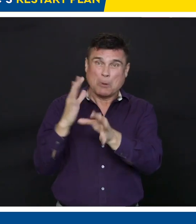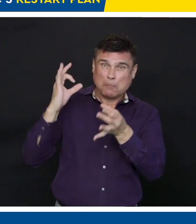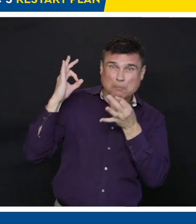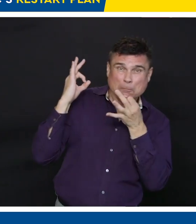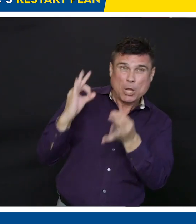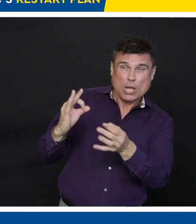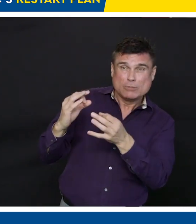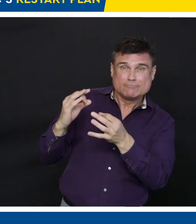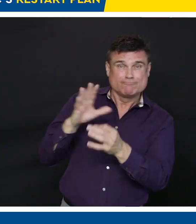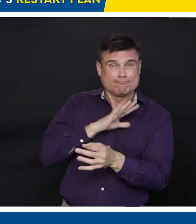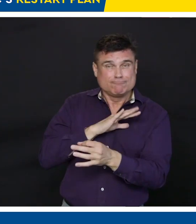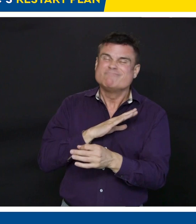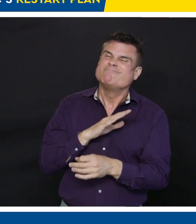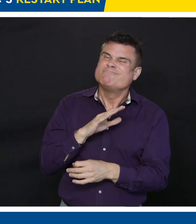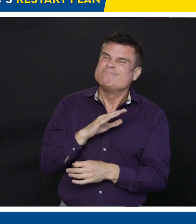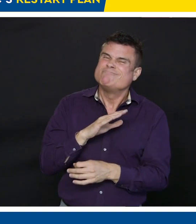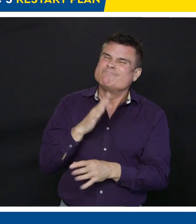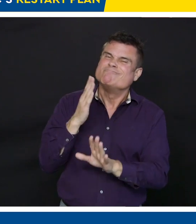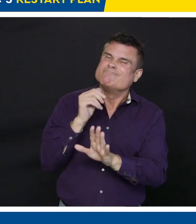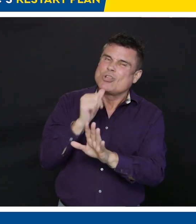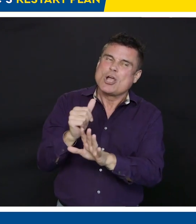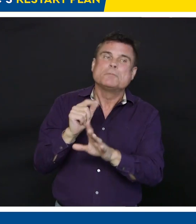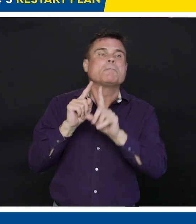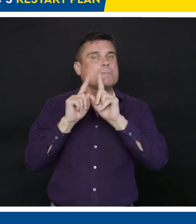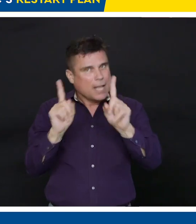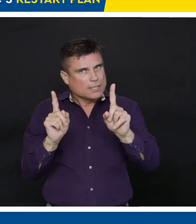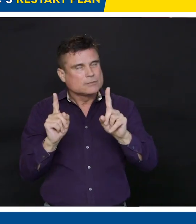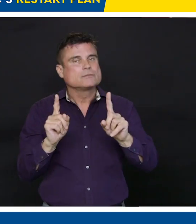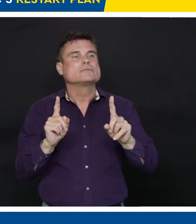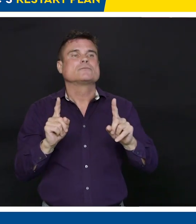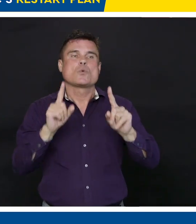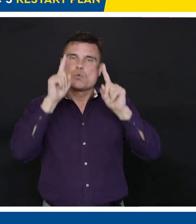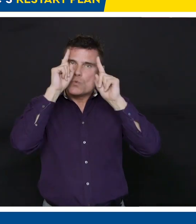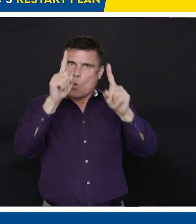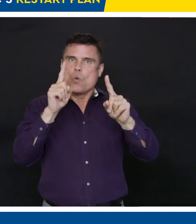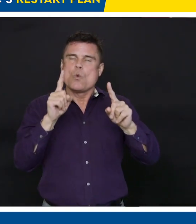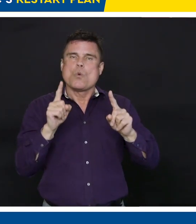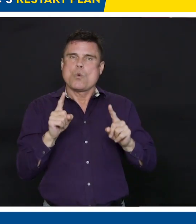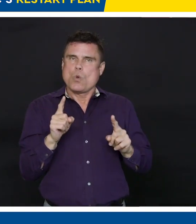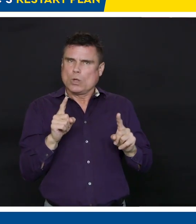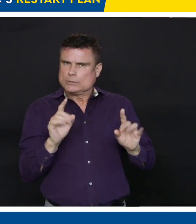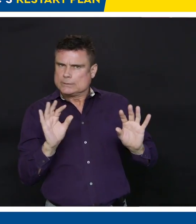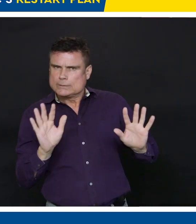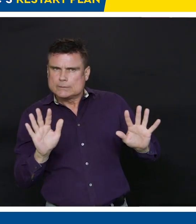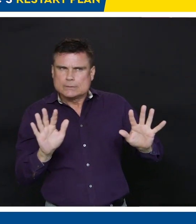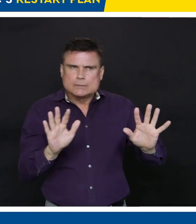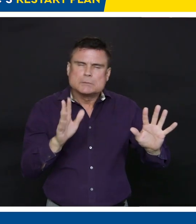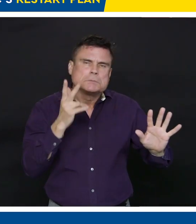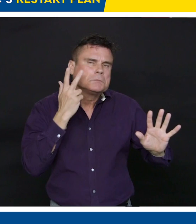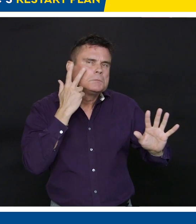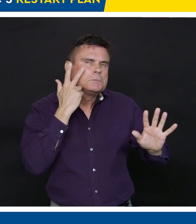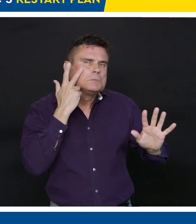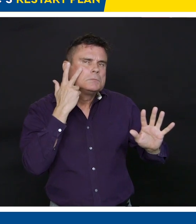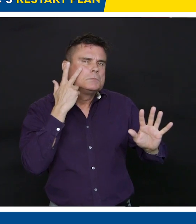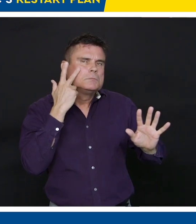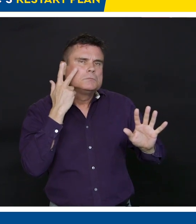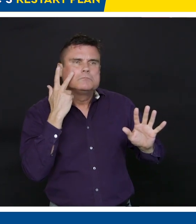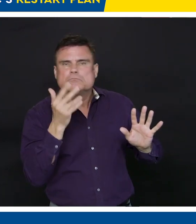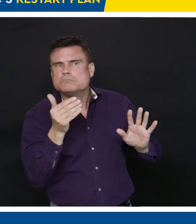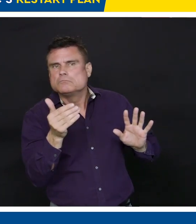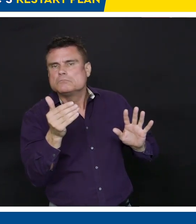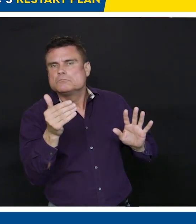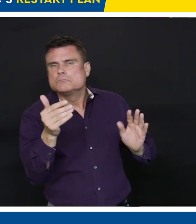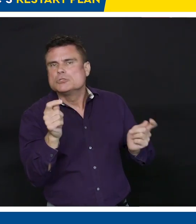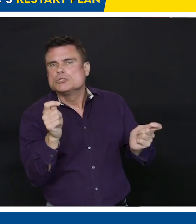make sure we can do a dry run between now and the end of June, or pardon me, the beginning of June to the end of June. We're not anticipating any